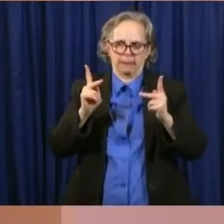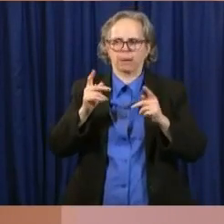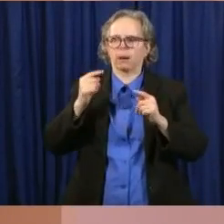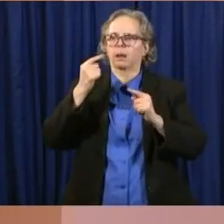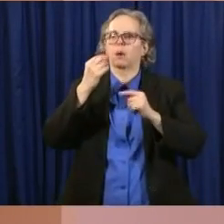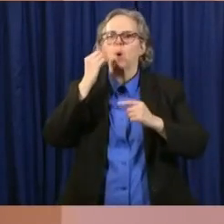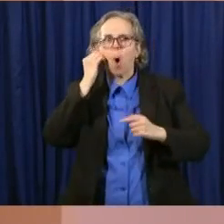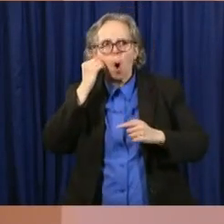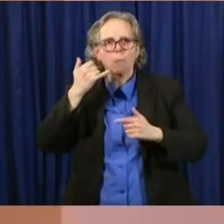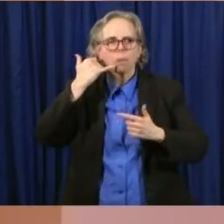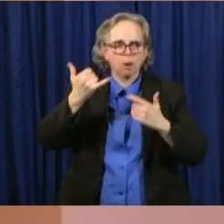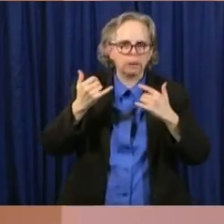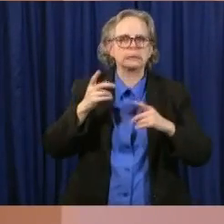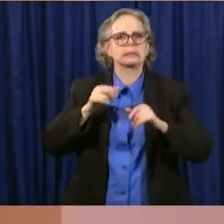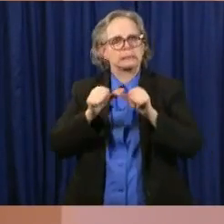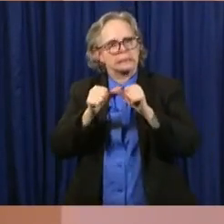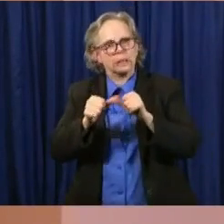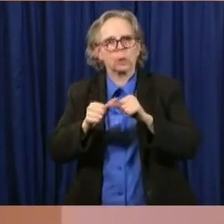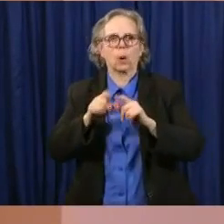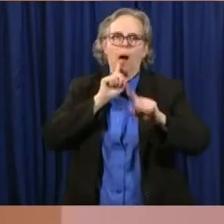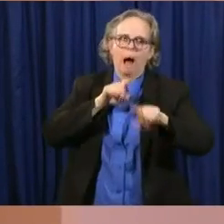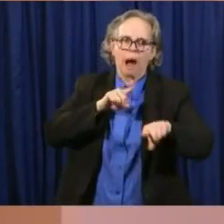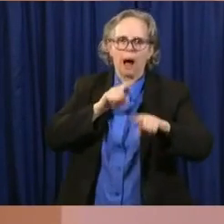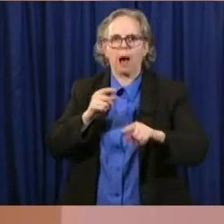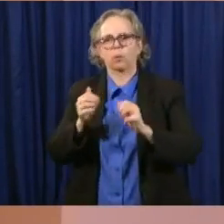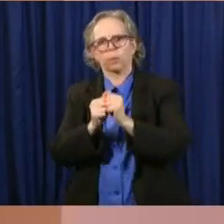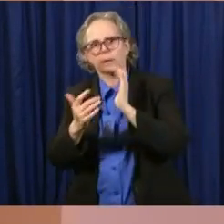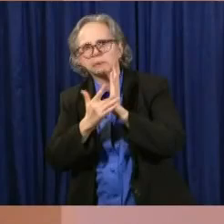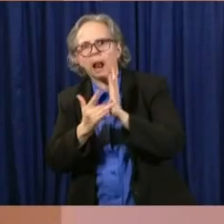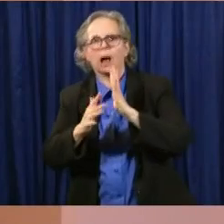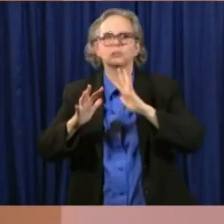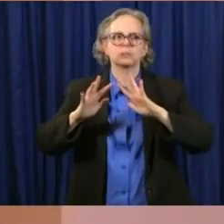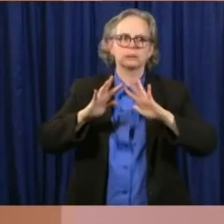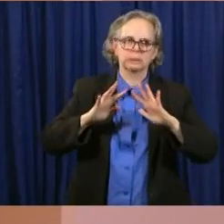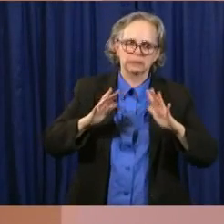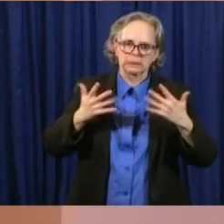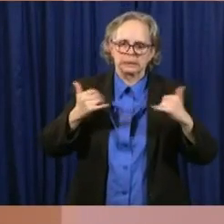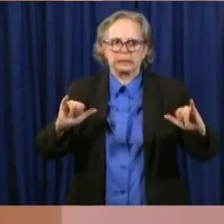uh, as they continue to try to improve upon the system,